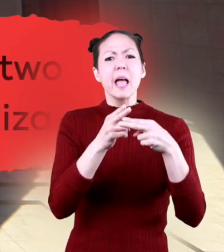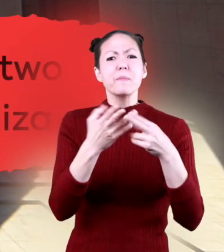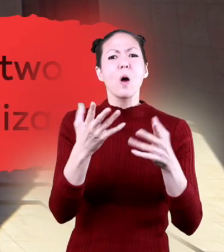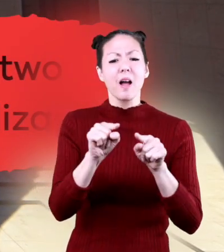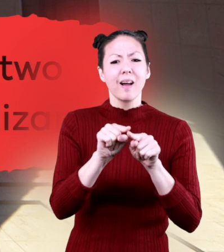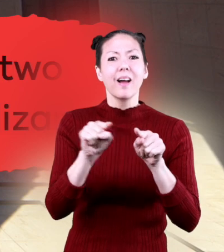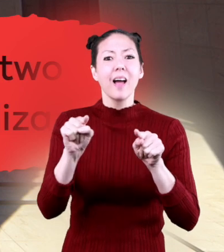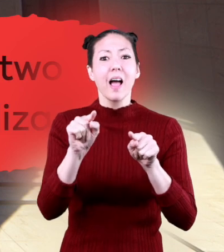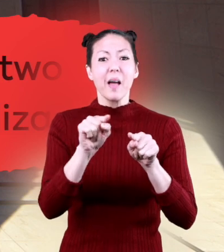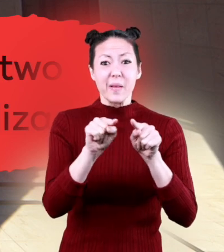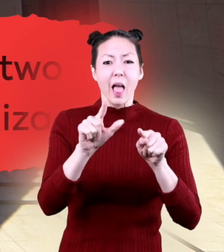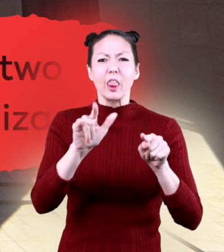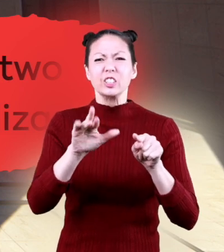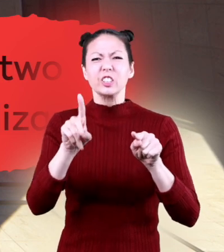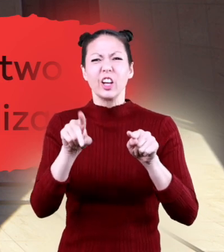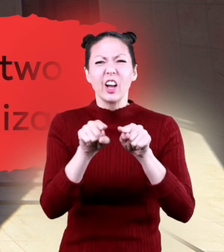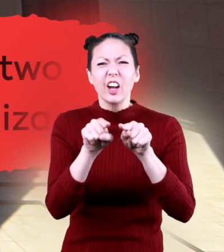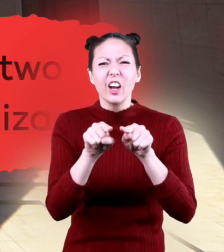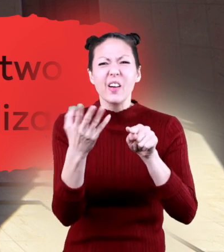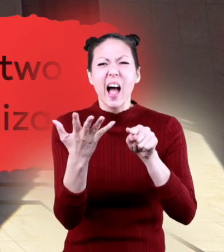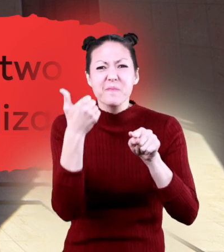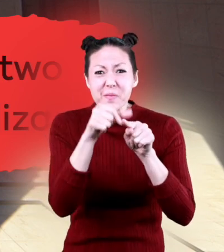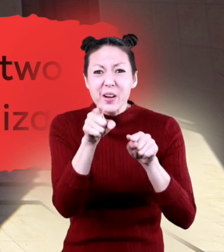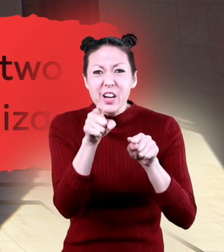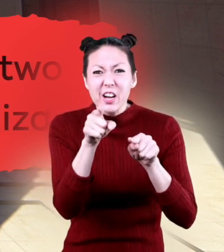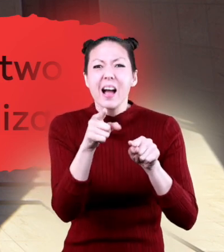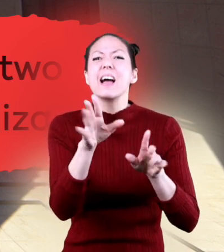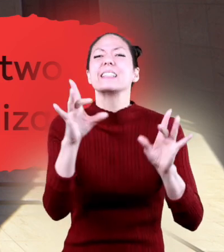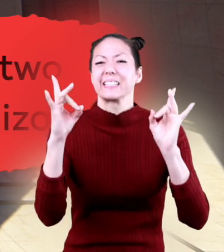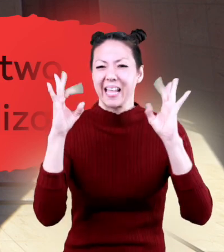two greek words that mean blank lizard